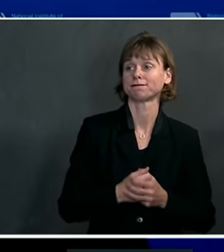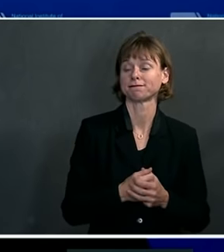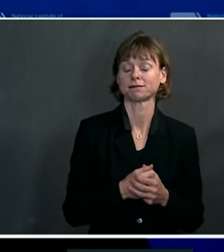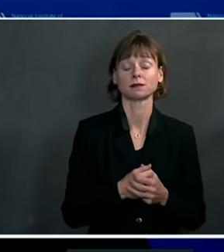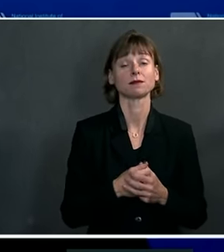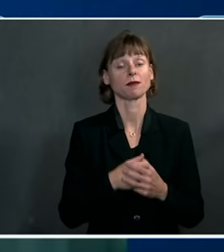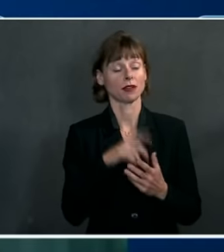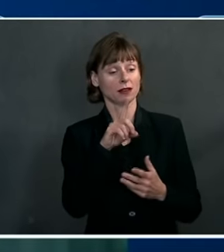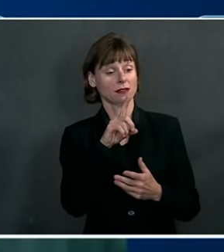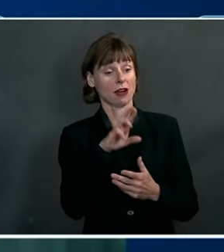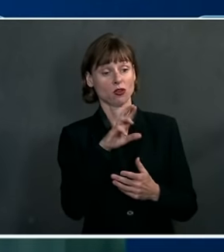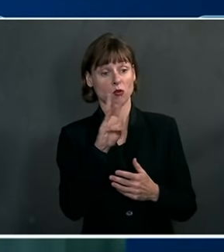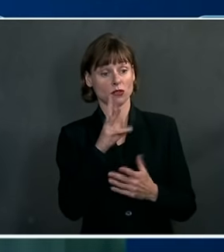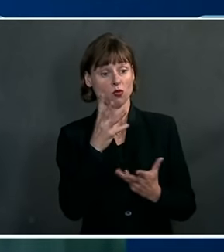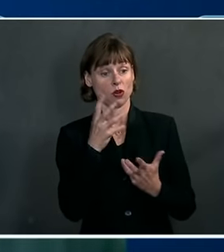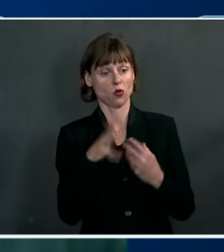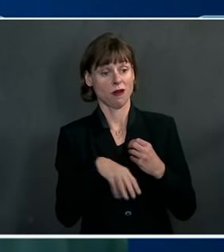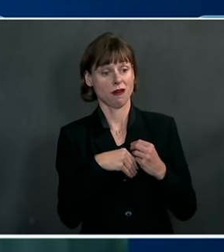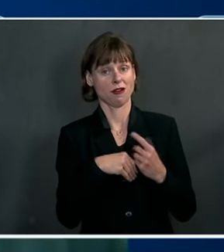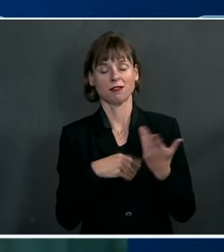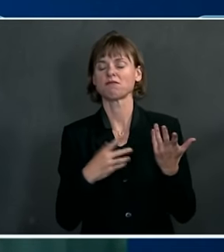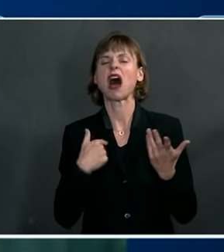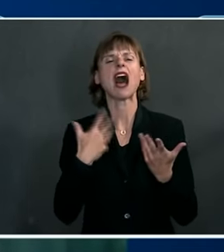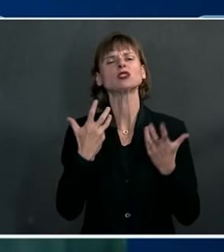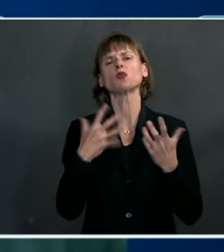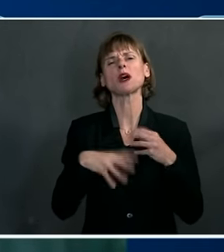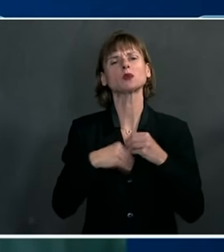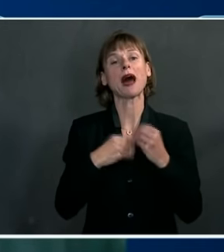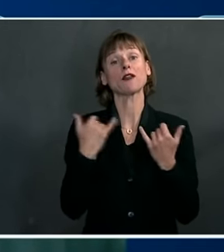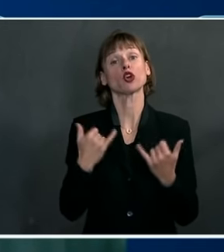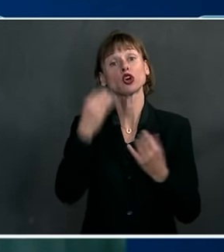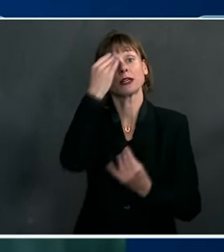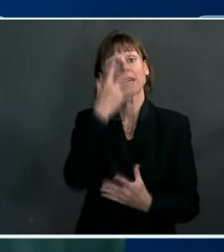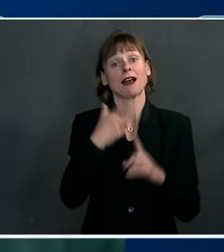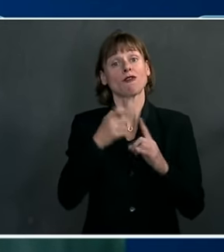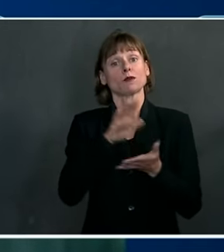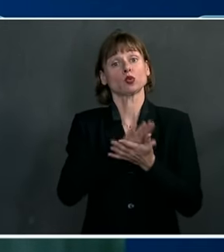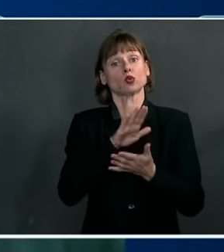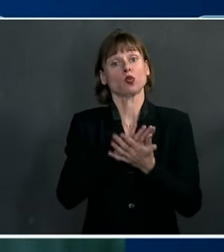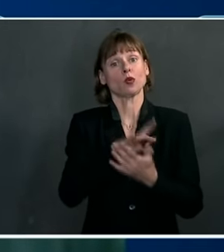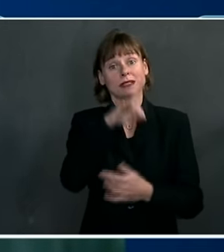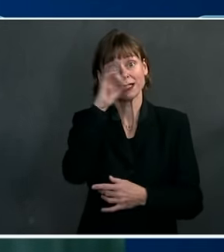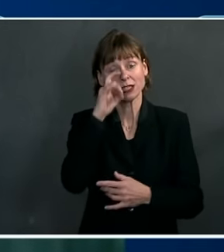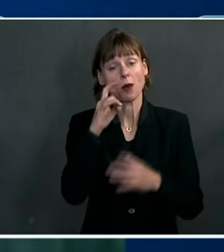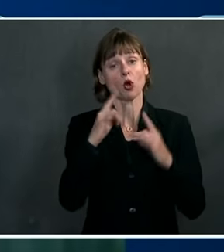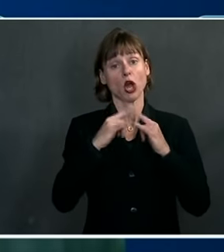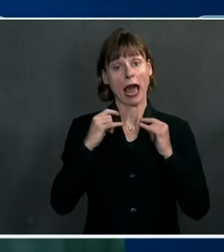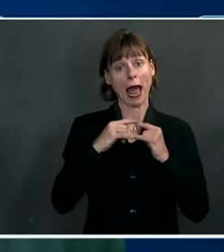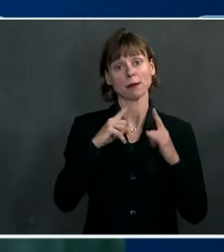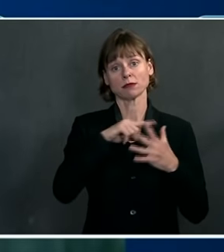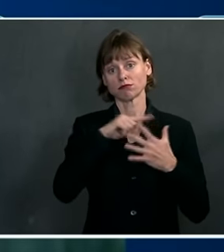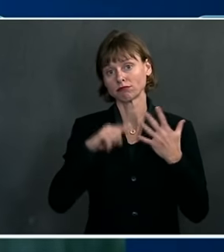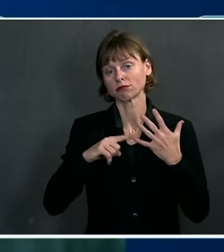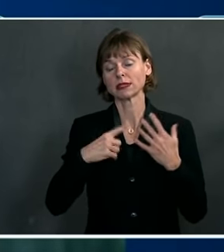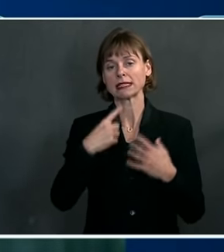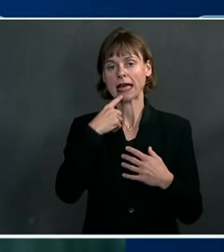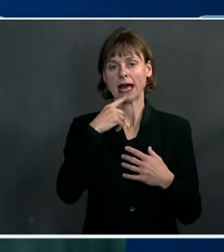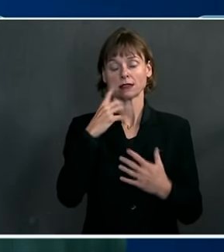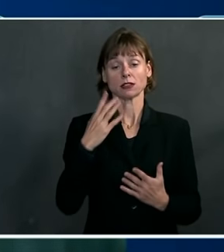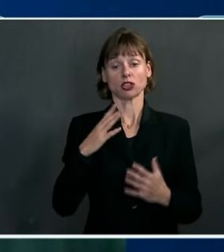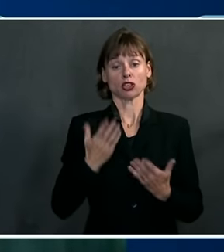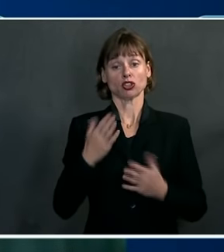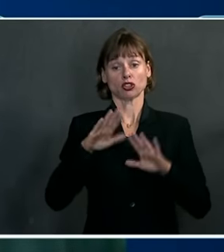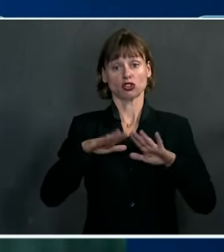Dr. Olinsky, do you want to add anything? I was just going to add, our current data from schools, from summer camps and whatnot, I'd also suggest that the children